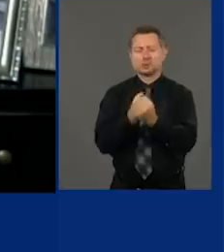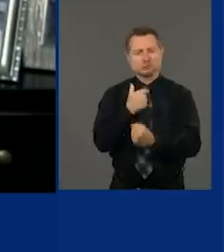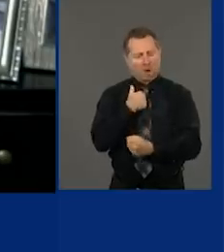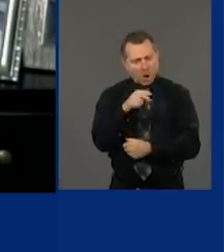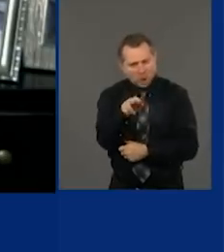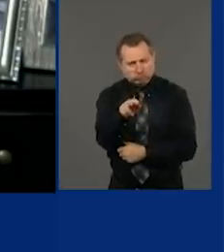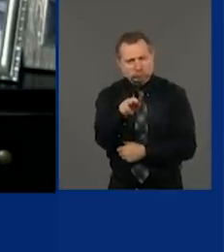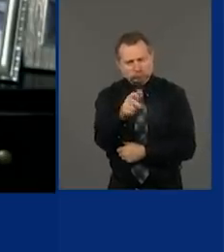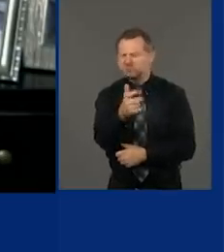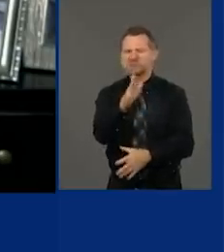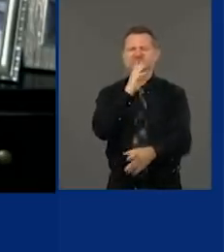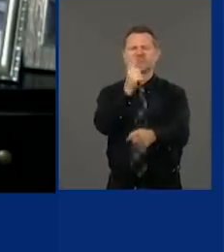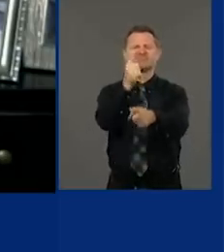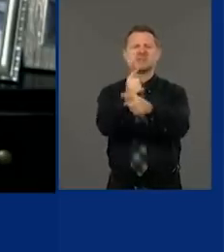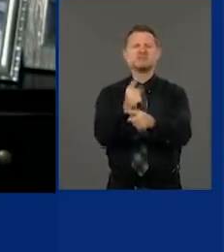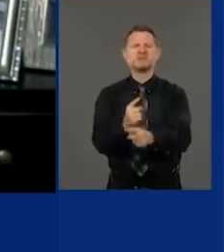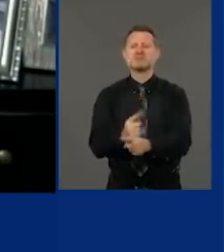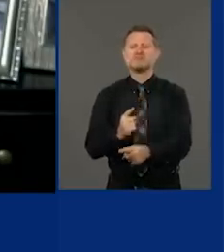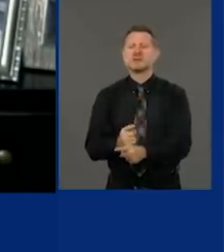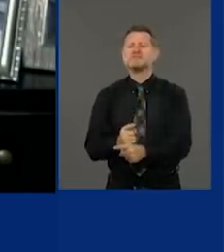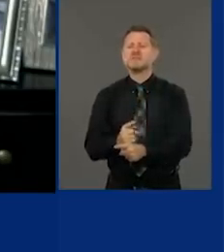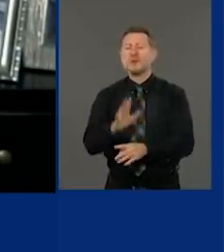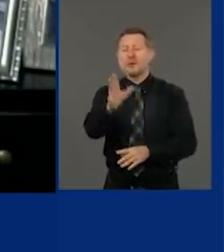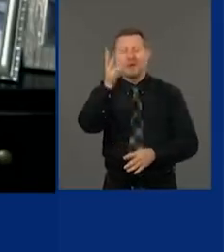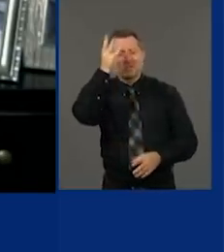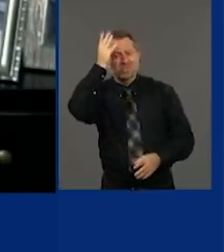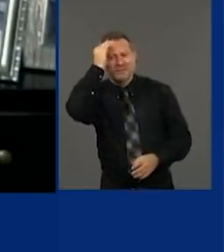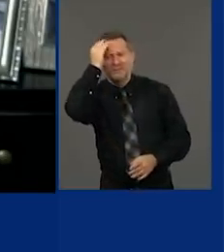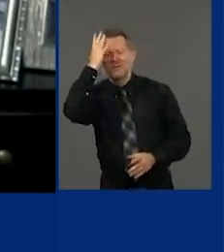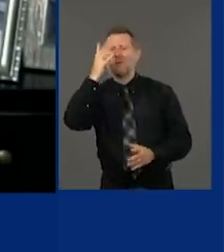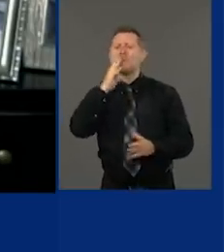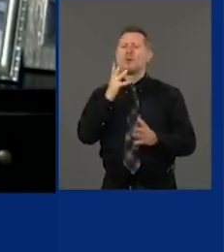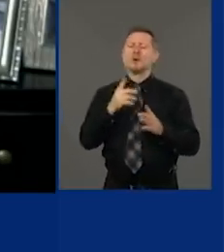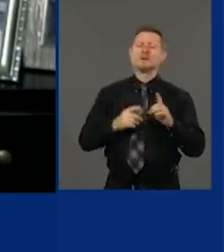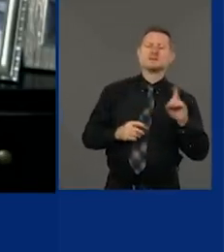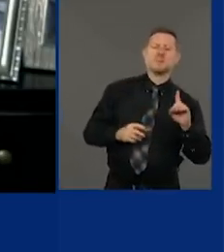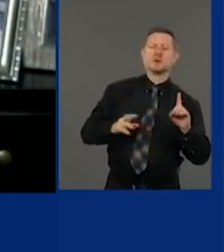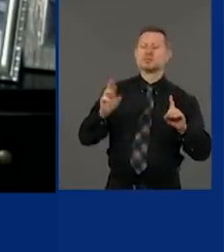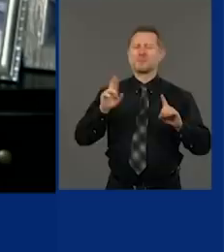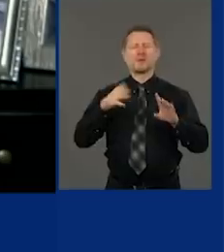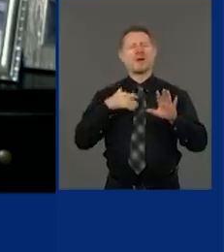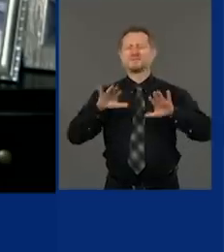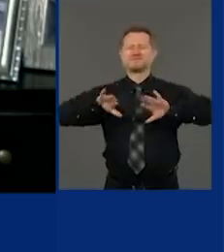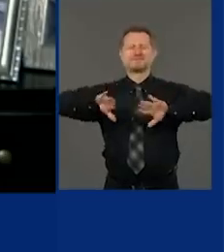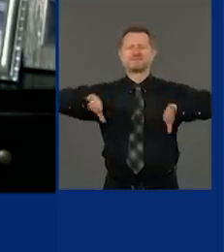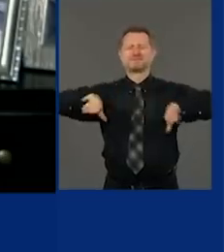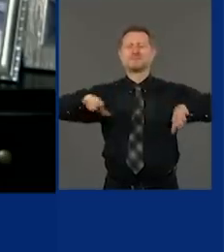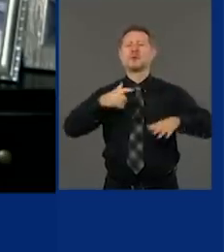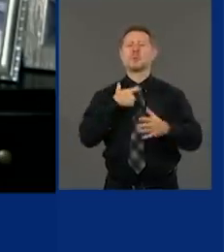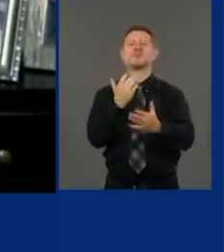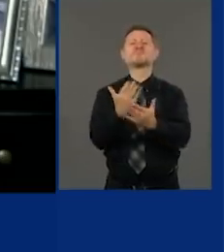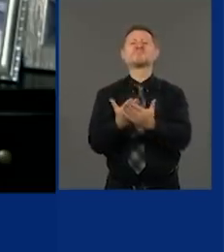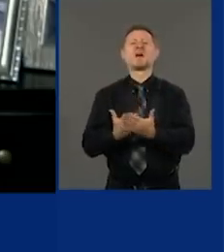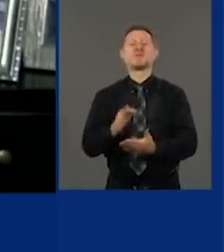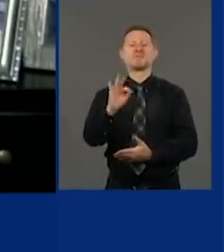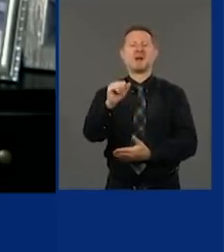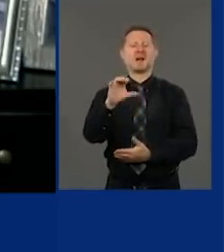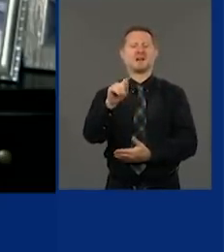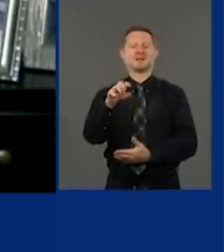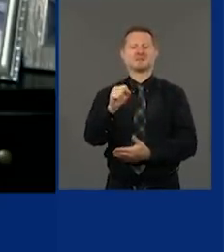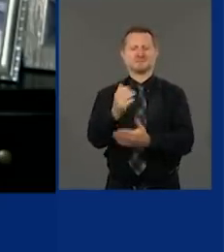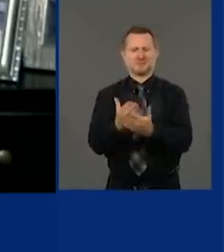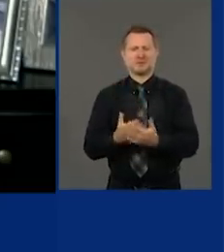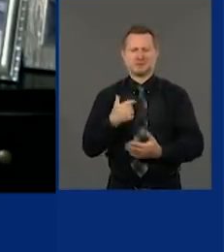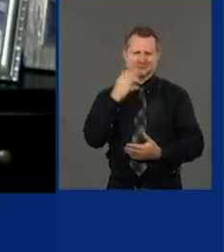question of theory or a question of politics. We have facts. We have data. We went through it here in New